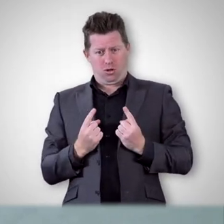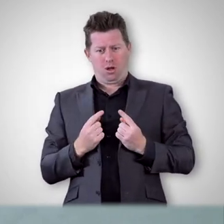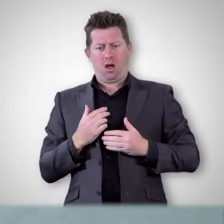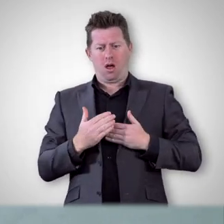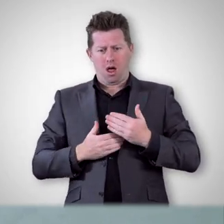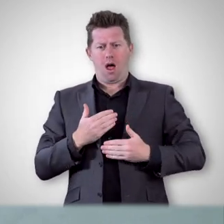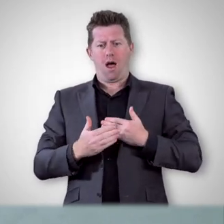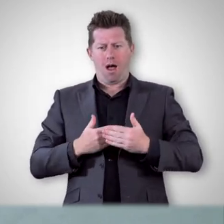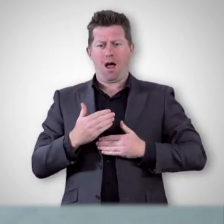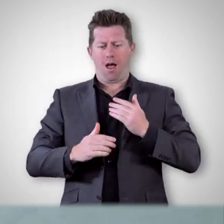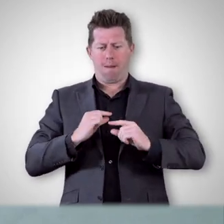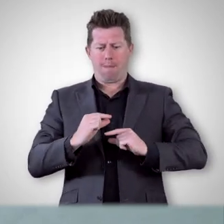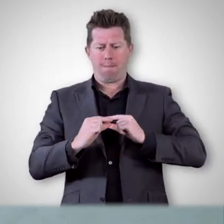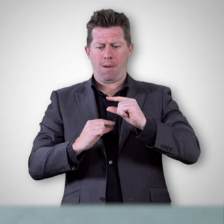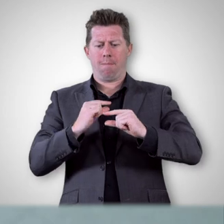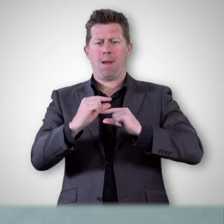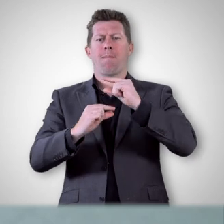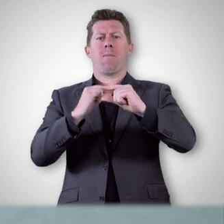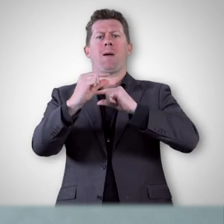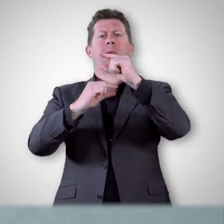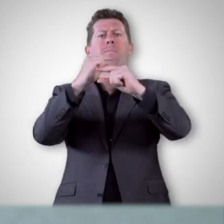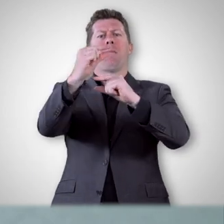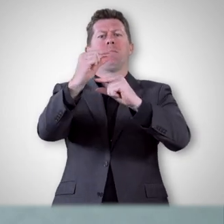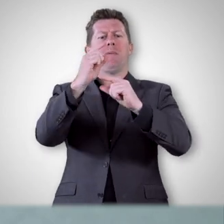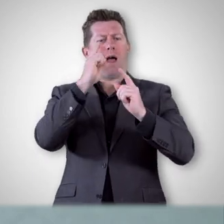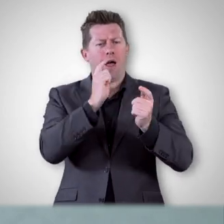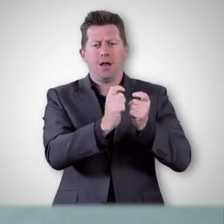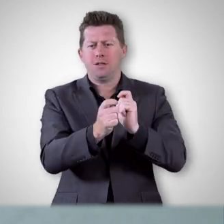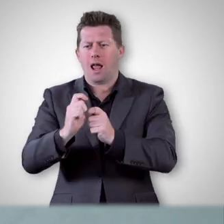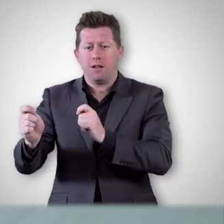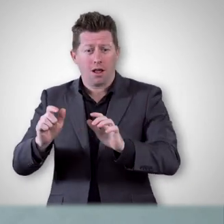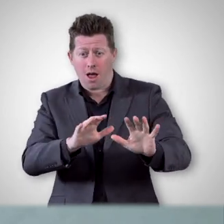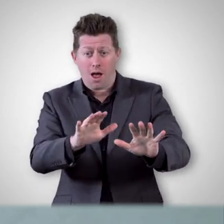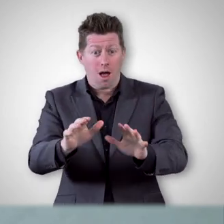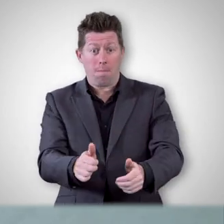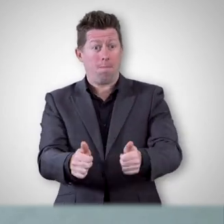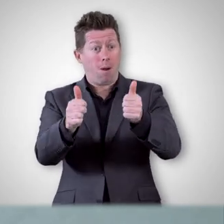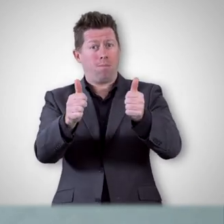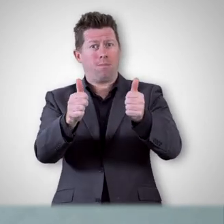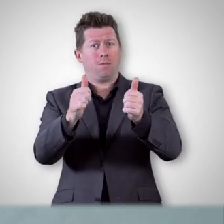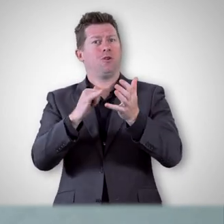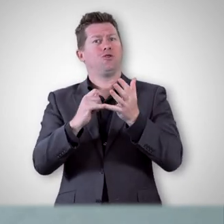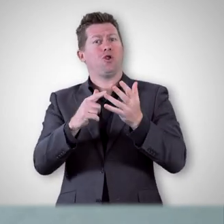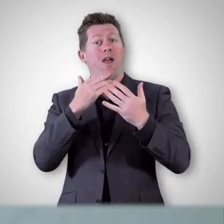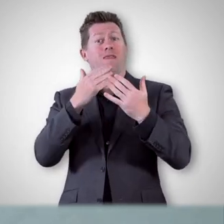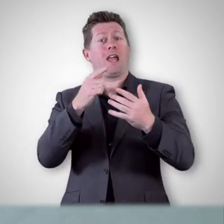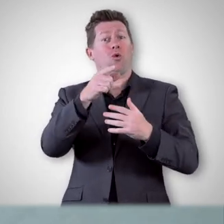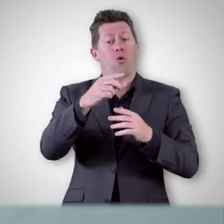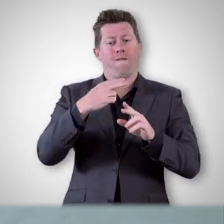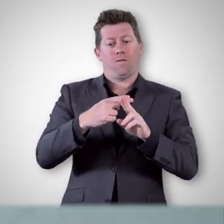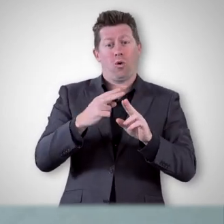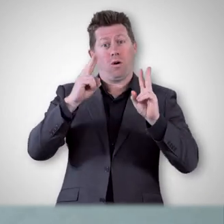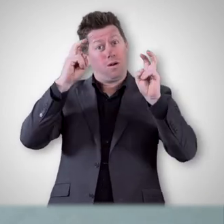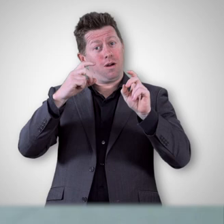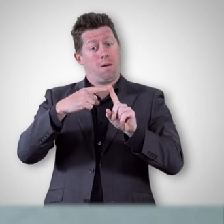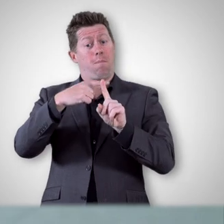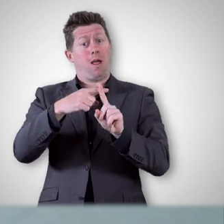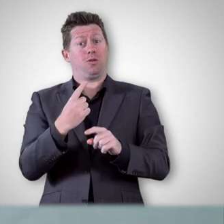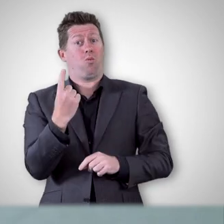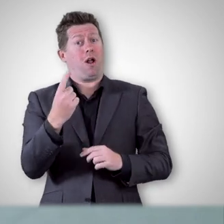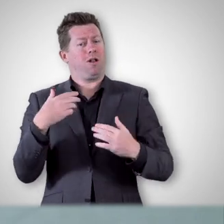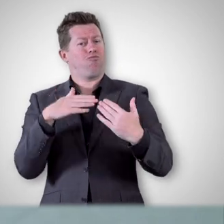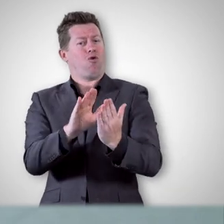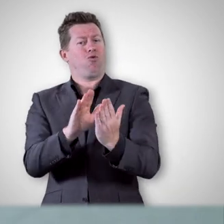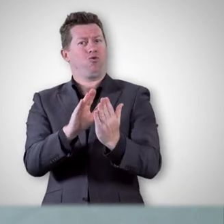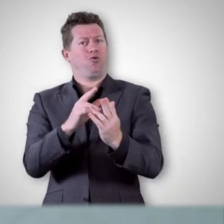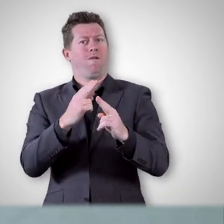and build up access a piece at a time, testing as you go. So thank you for trying the plus one approach with just